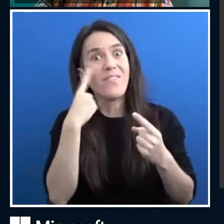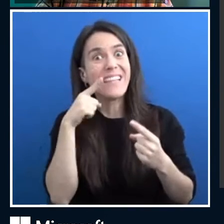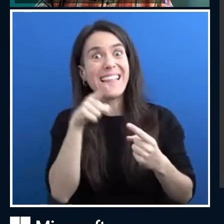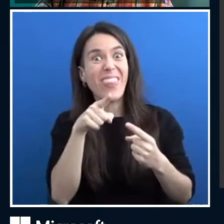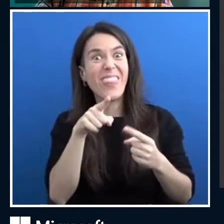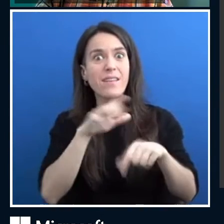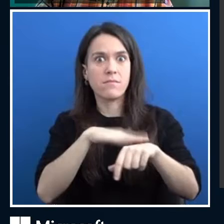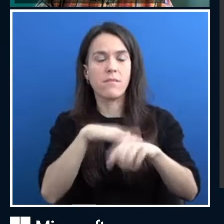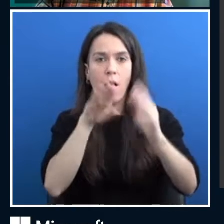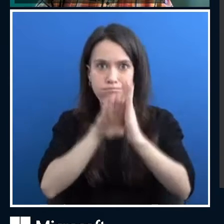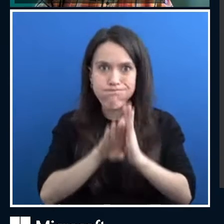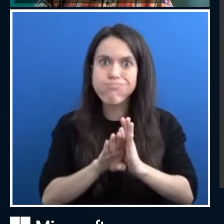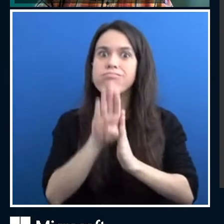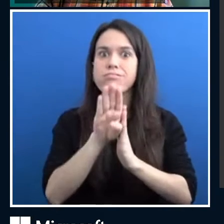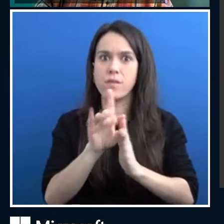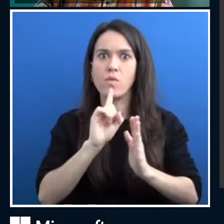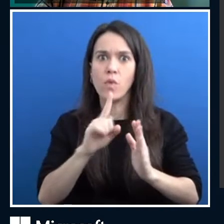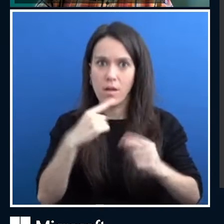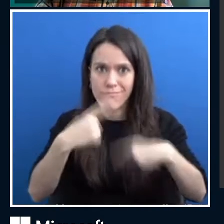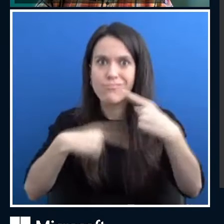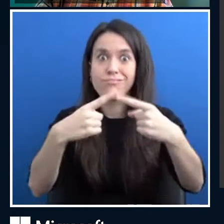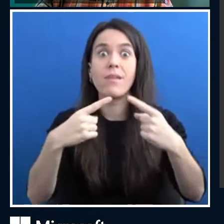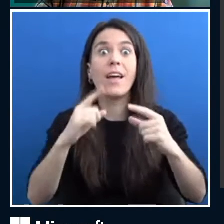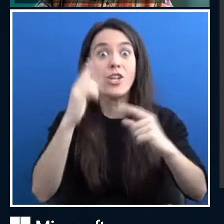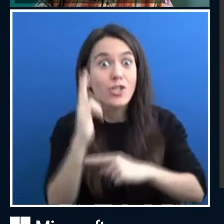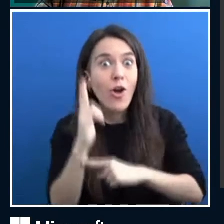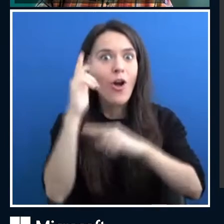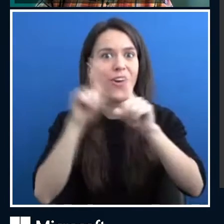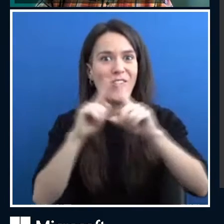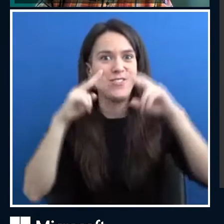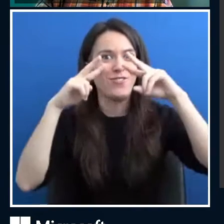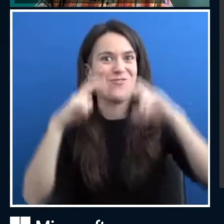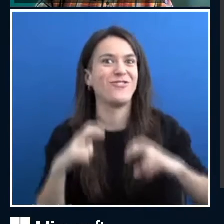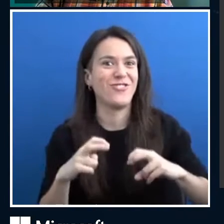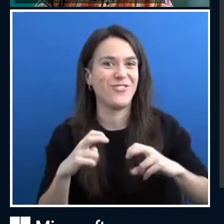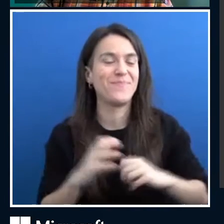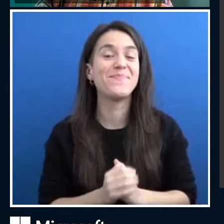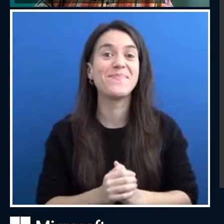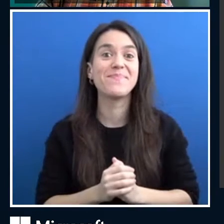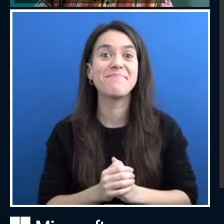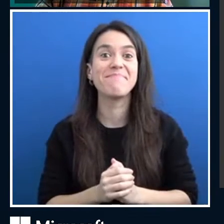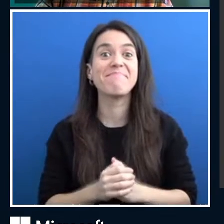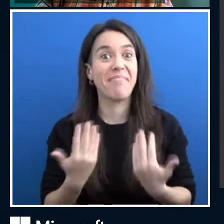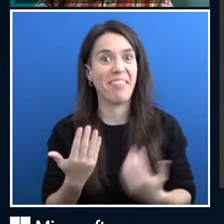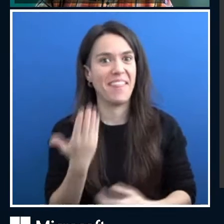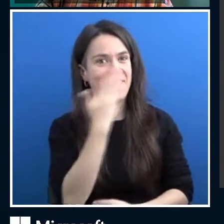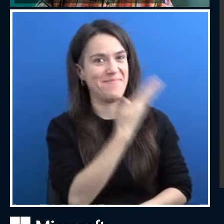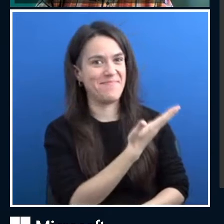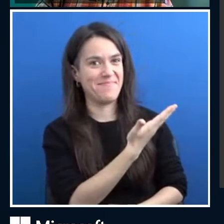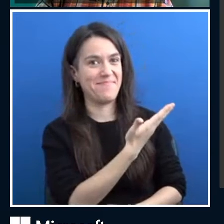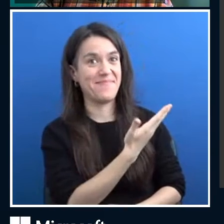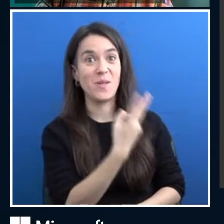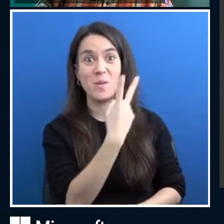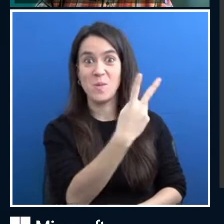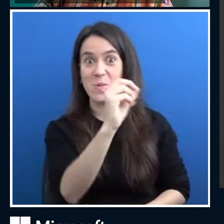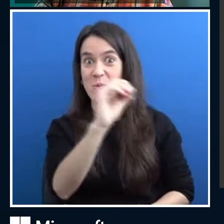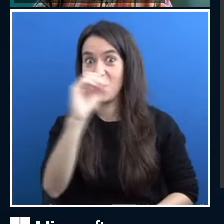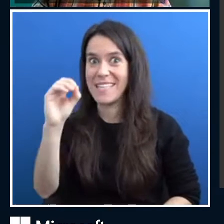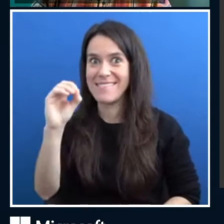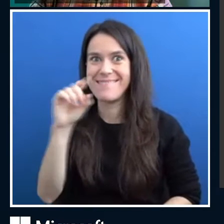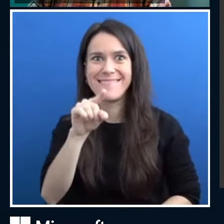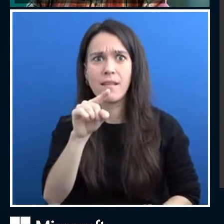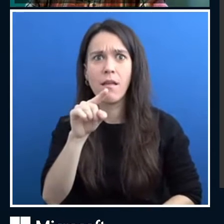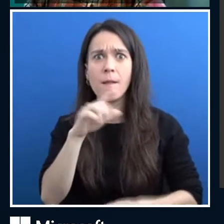research. When we start moving into the 2000s, there was a time where everything had to have a face. So